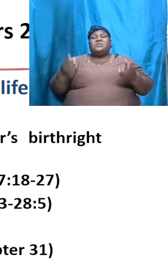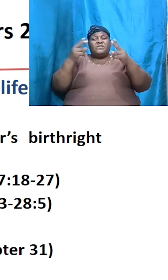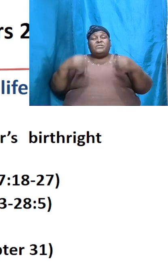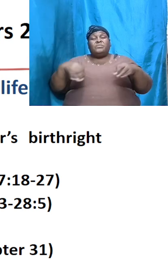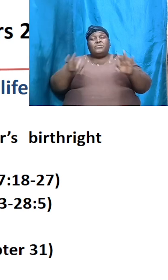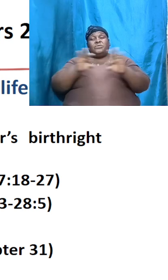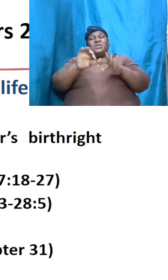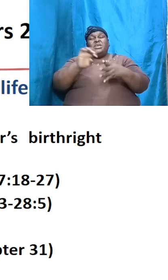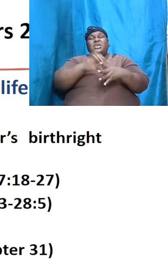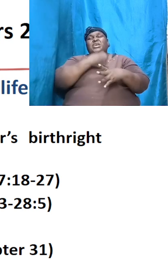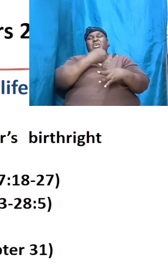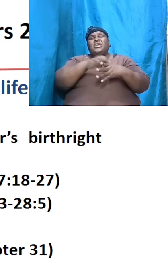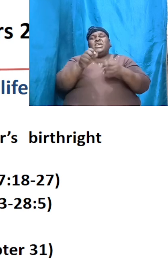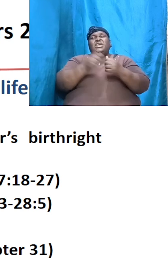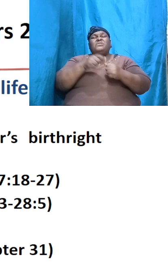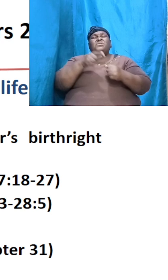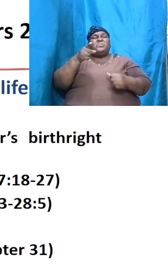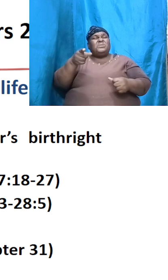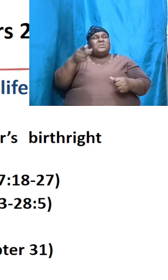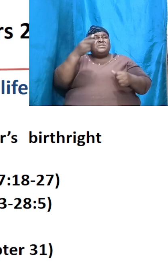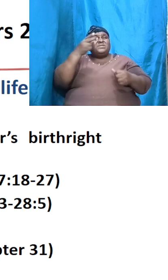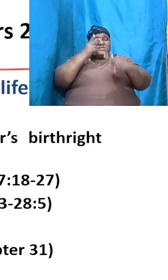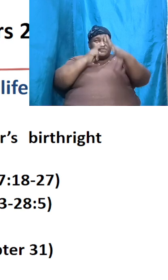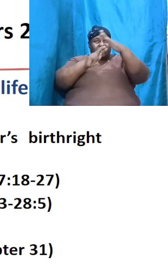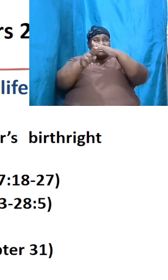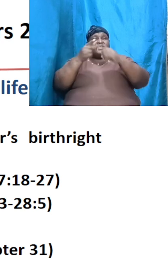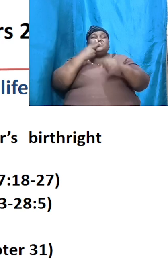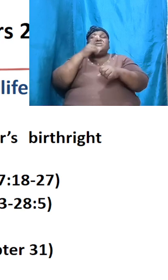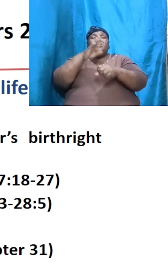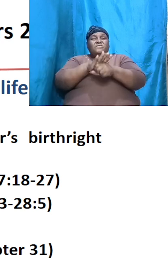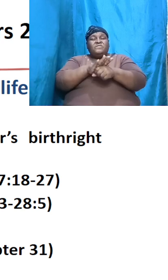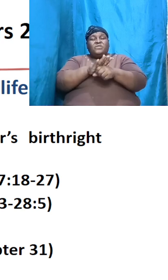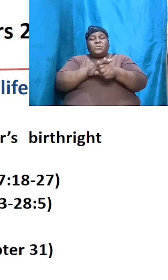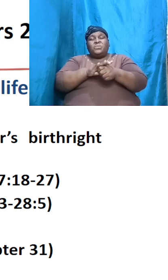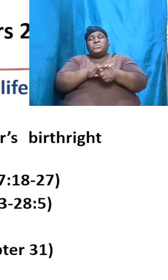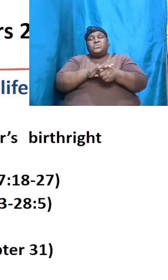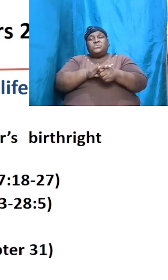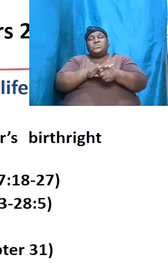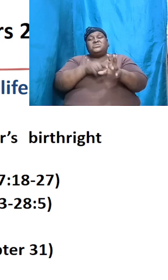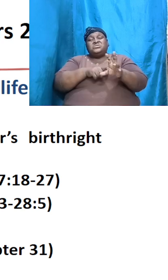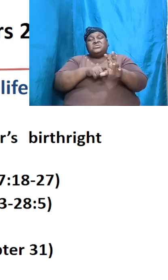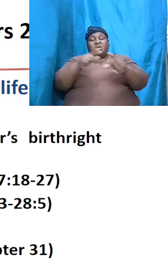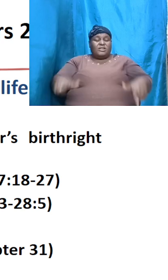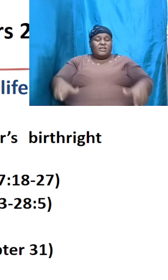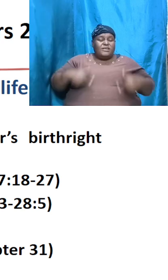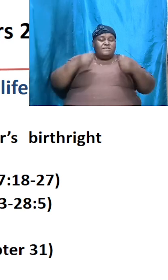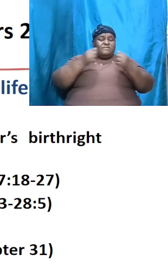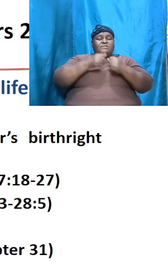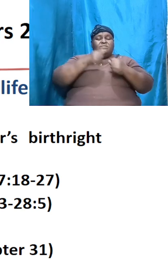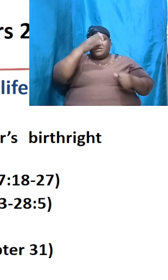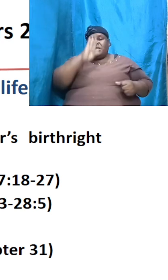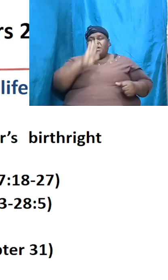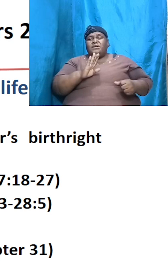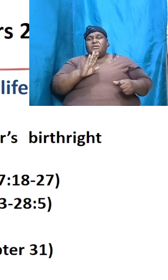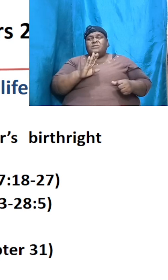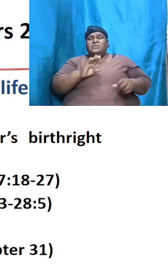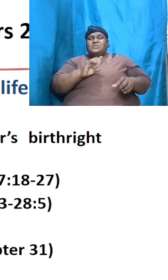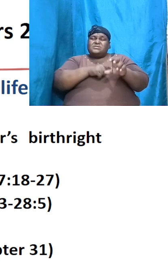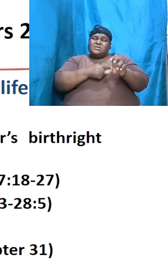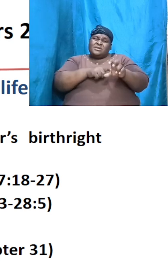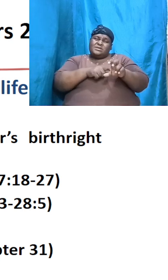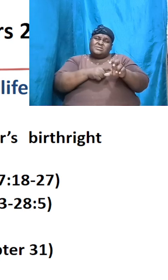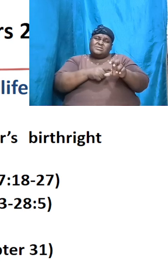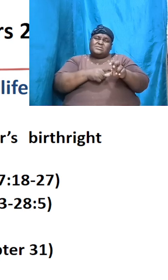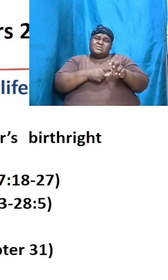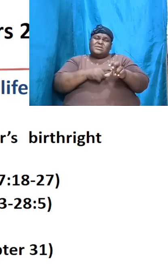vision and his vow in chapter 28 to start walking with God and he started a new chapter